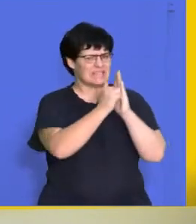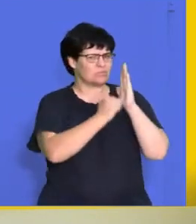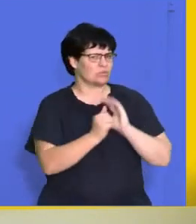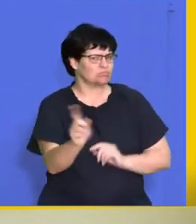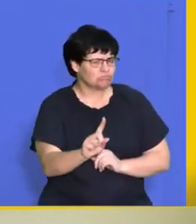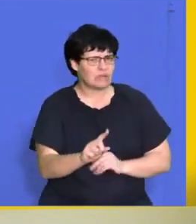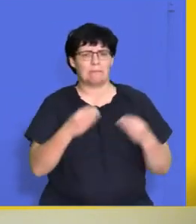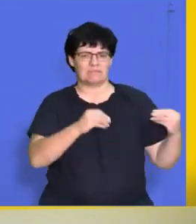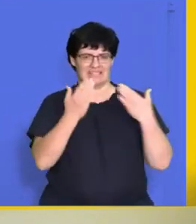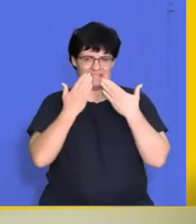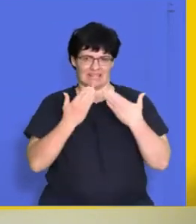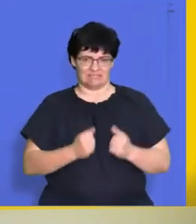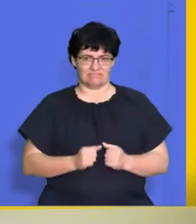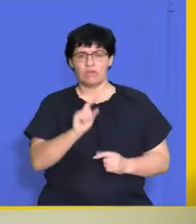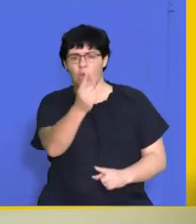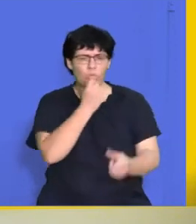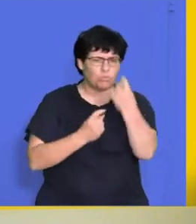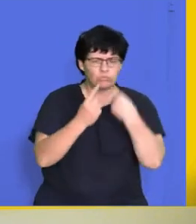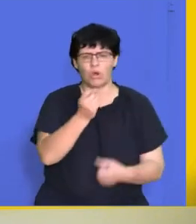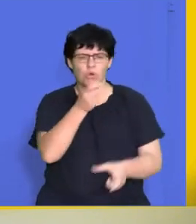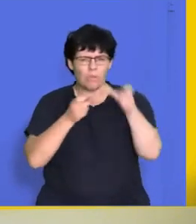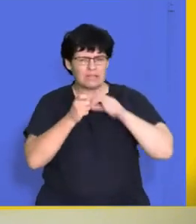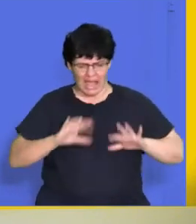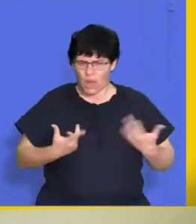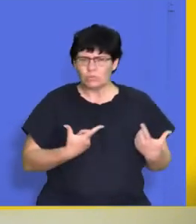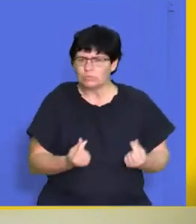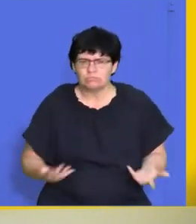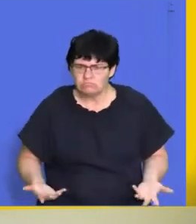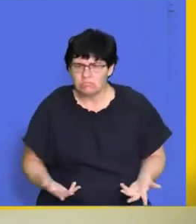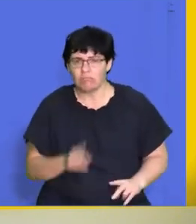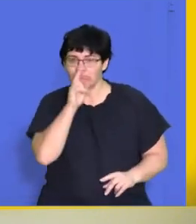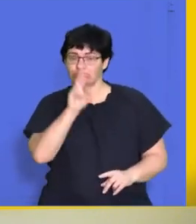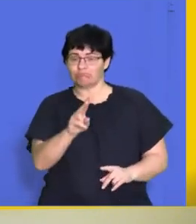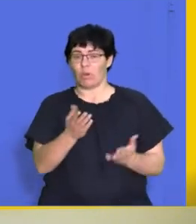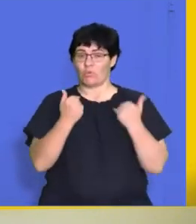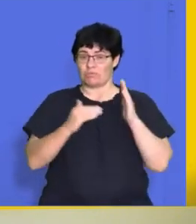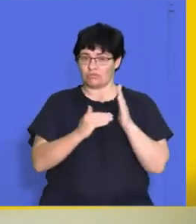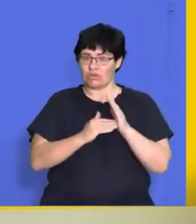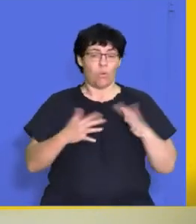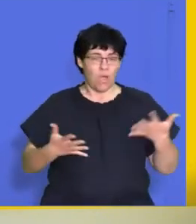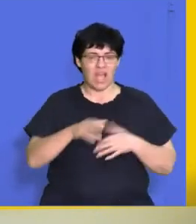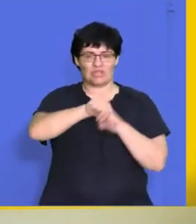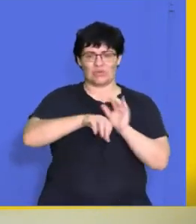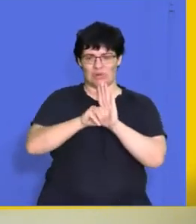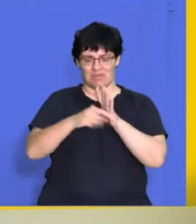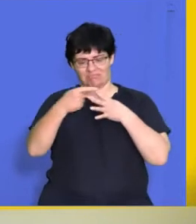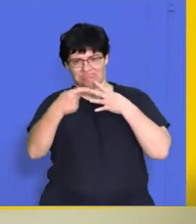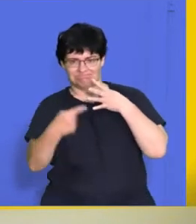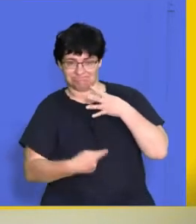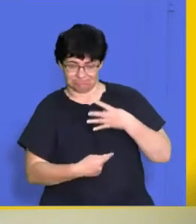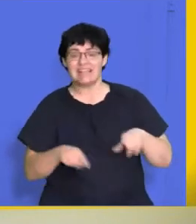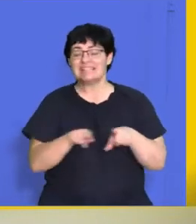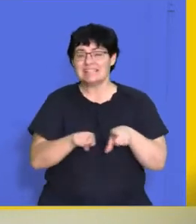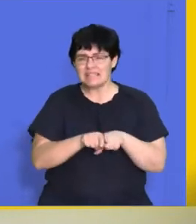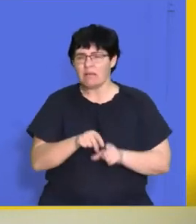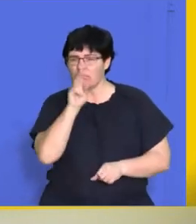All you need to do to get your questions and comments through to us is search for Wasamatrix on all our social media platforms, as well